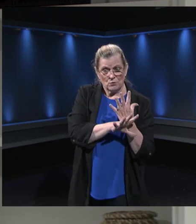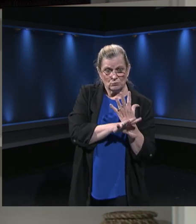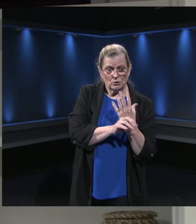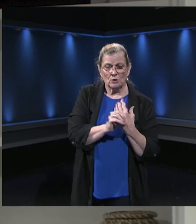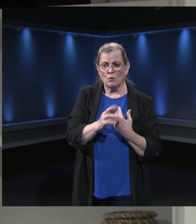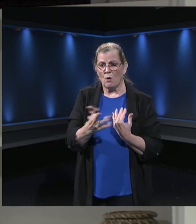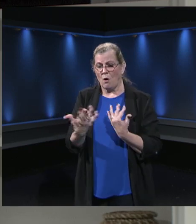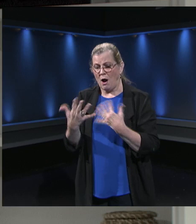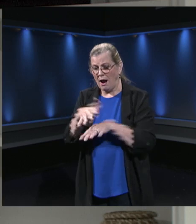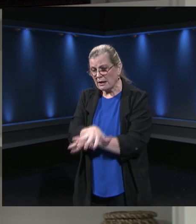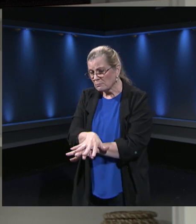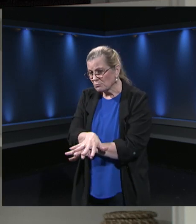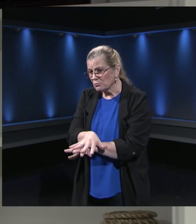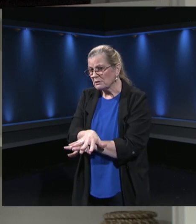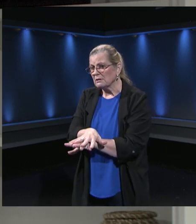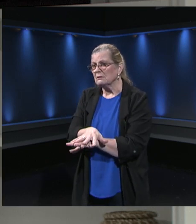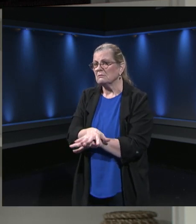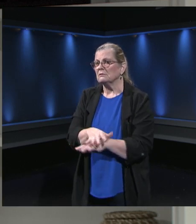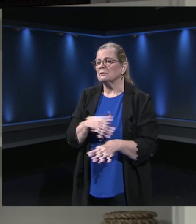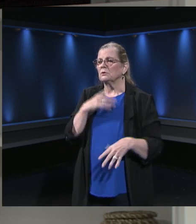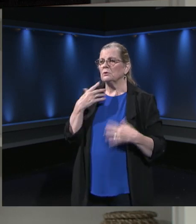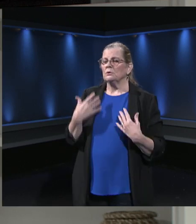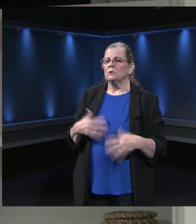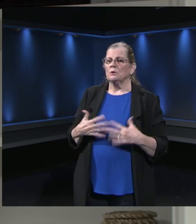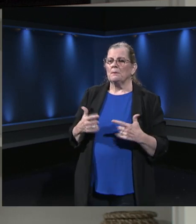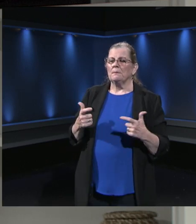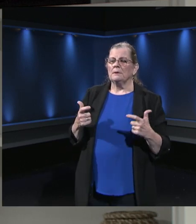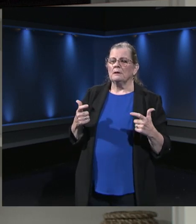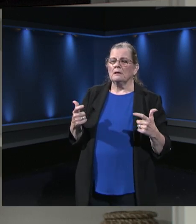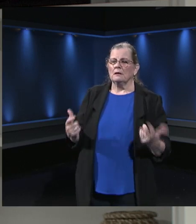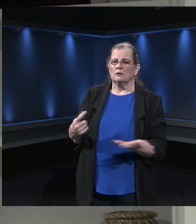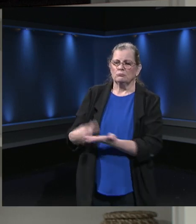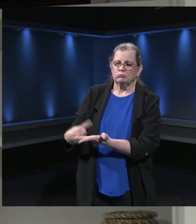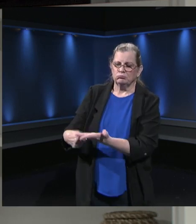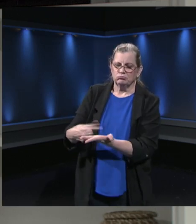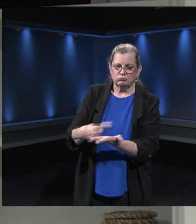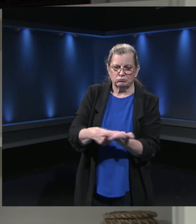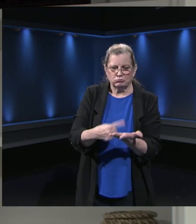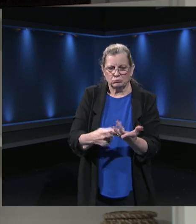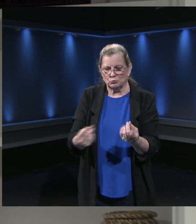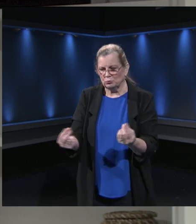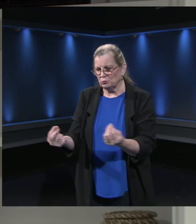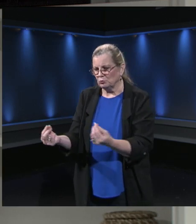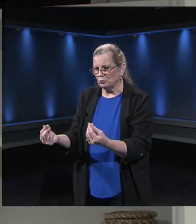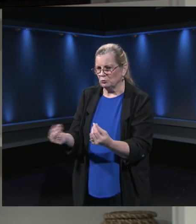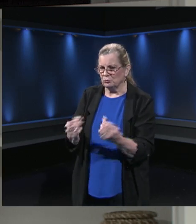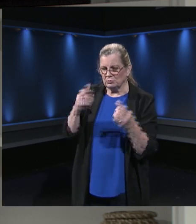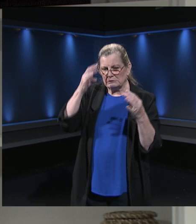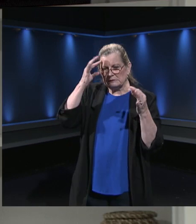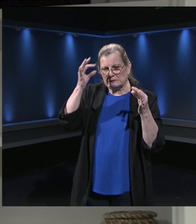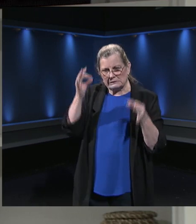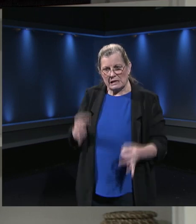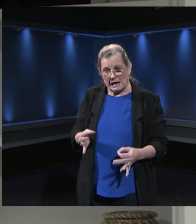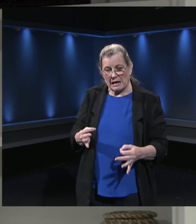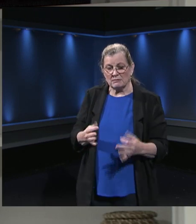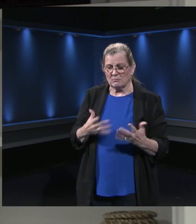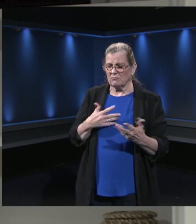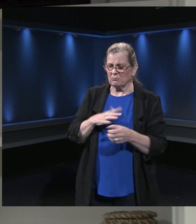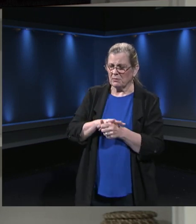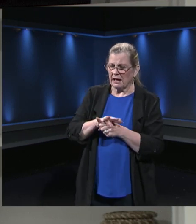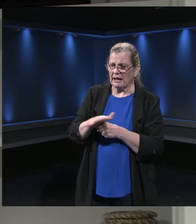major, major topics of discussion and I received plenty of feedback both ways. But I have to tell you,